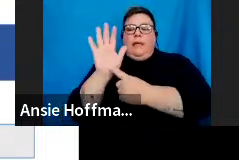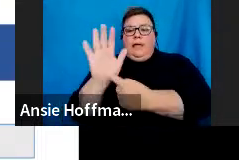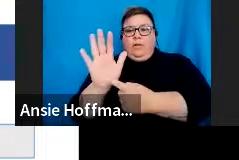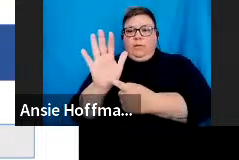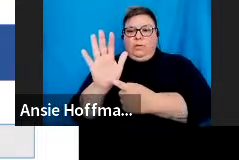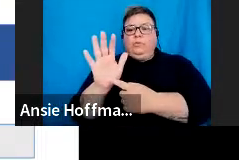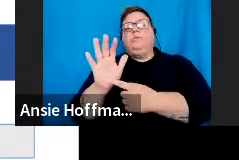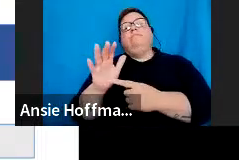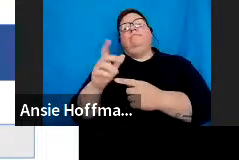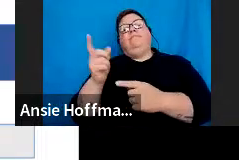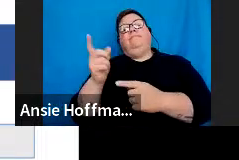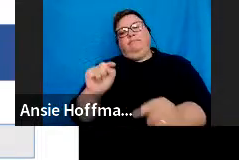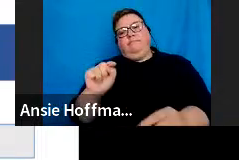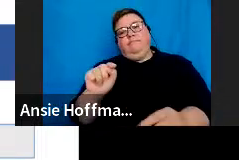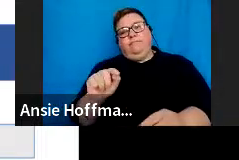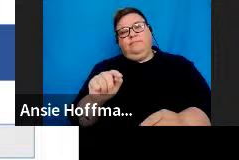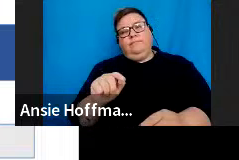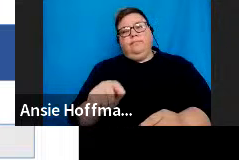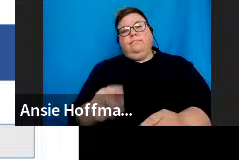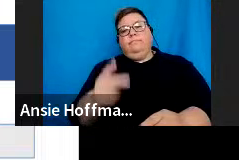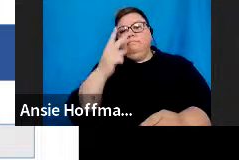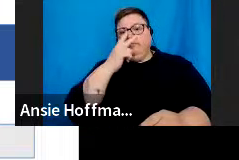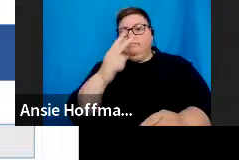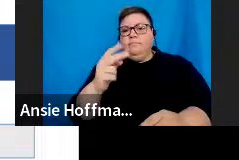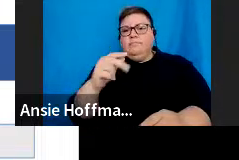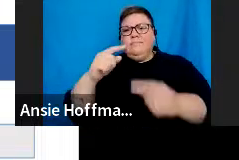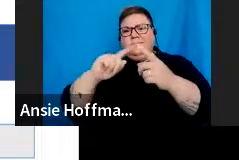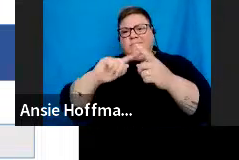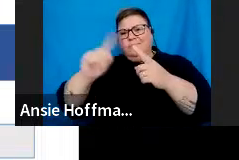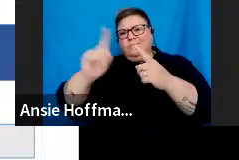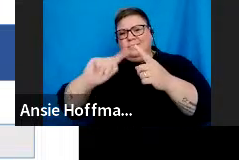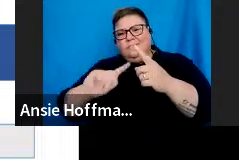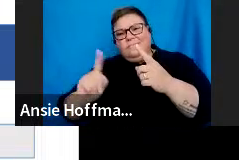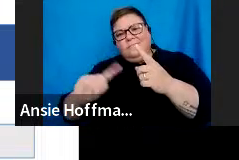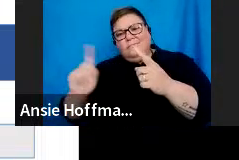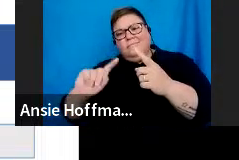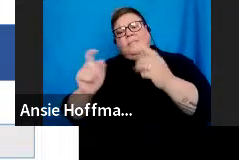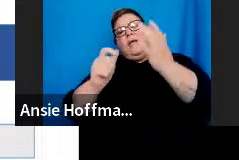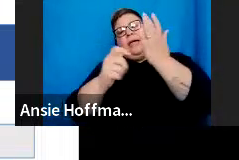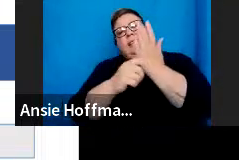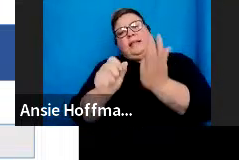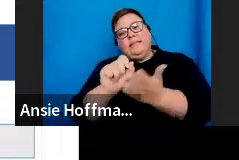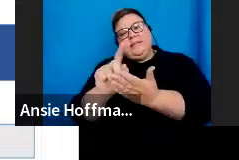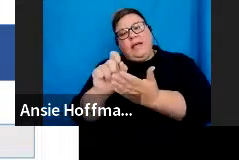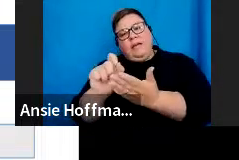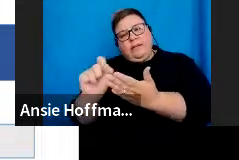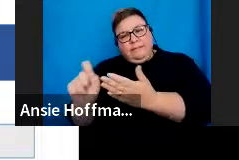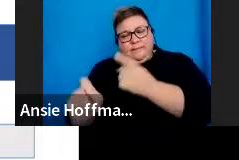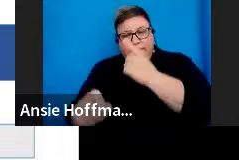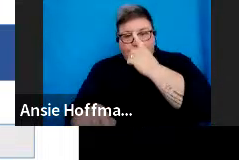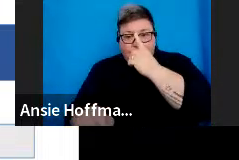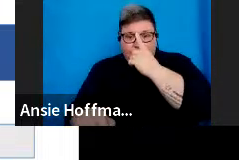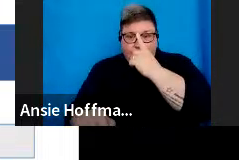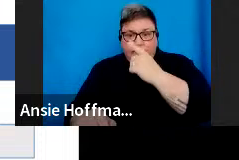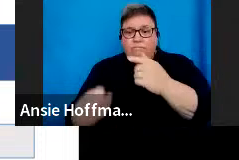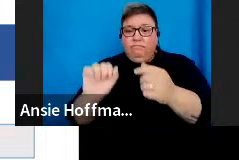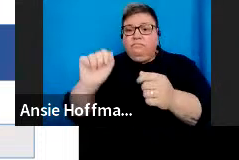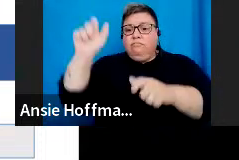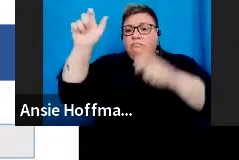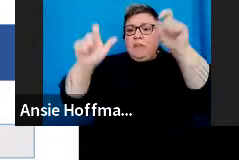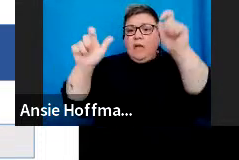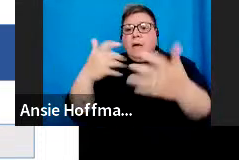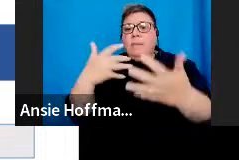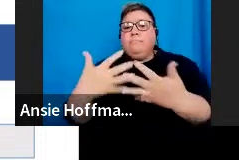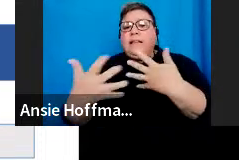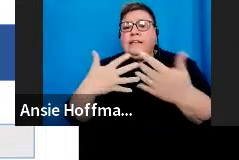introduction. We're going to look at the types of tax directives, type of tax directives by practitioners on behalf of